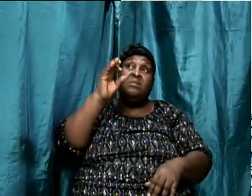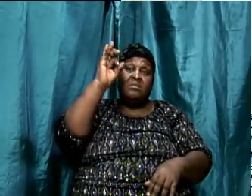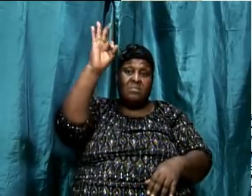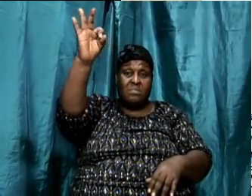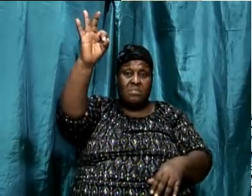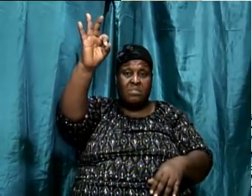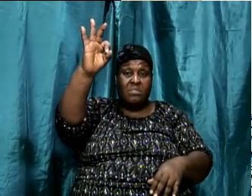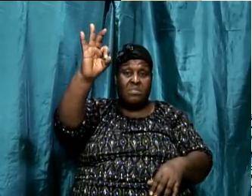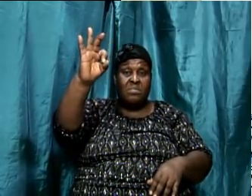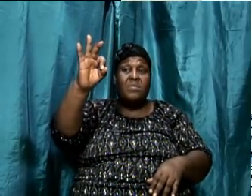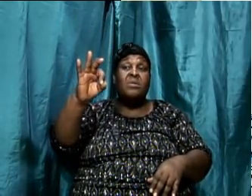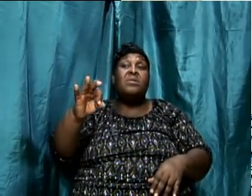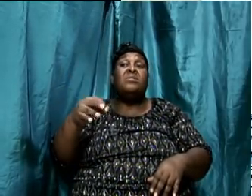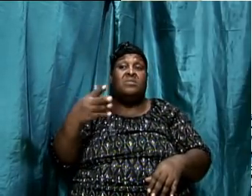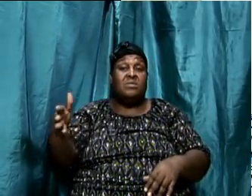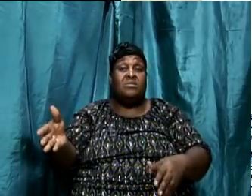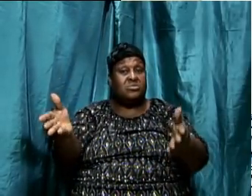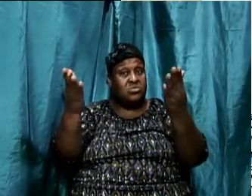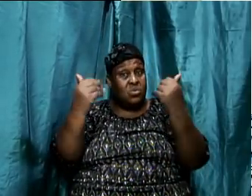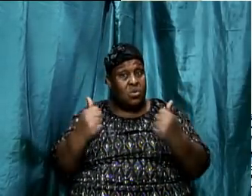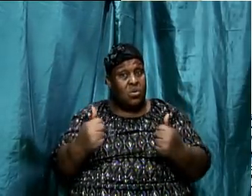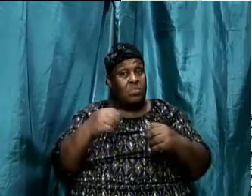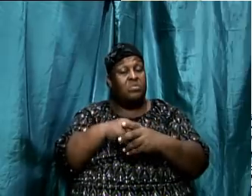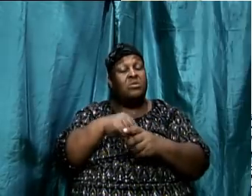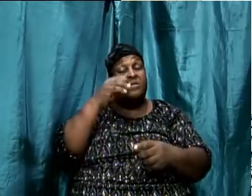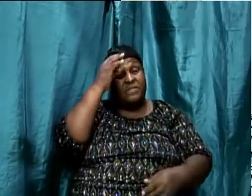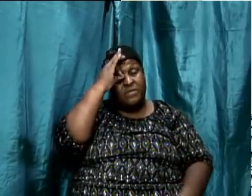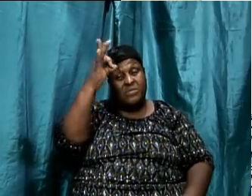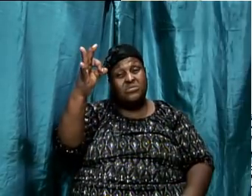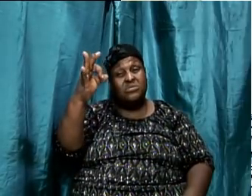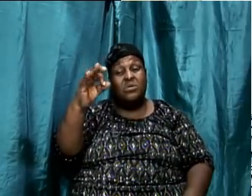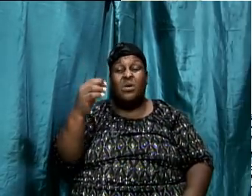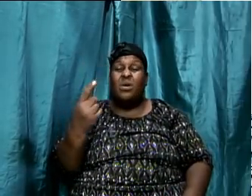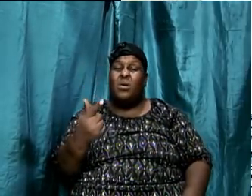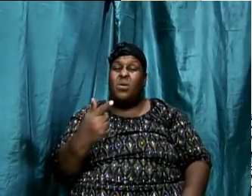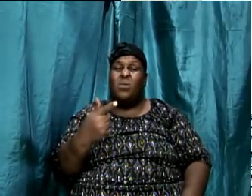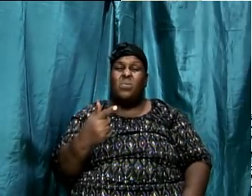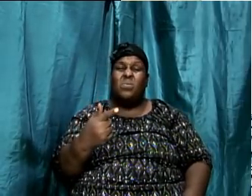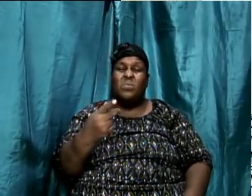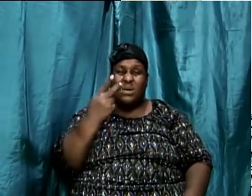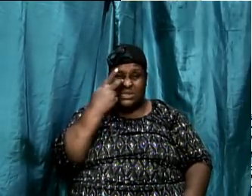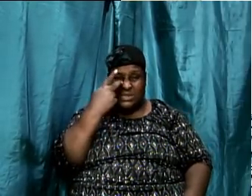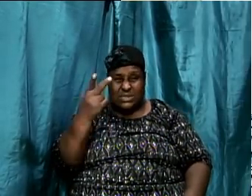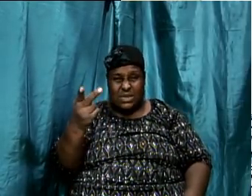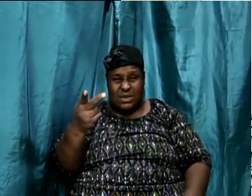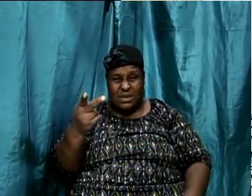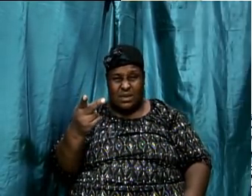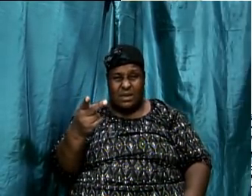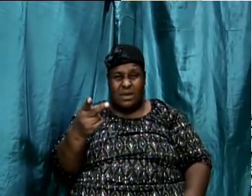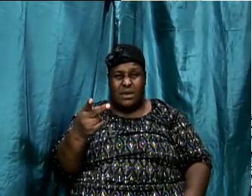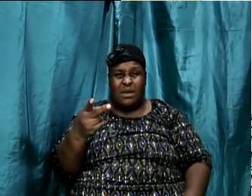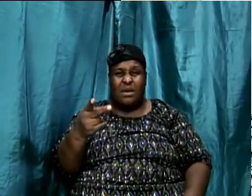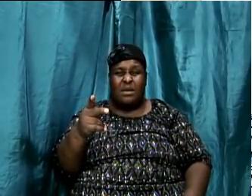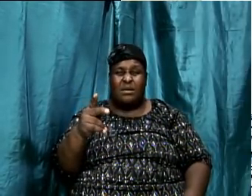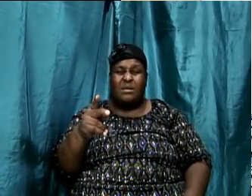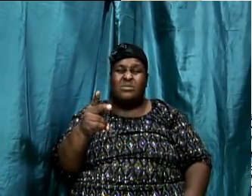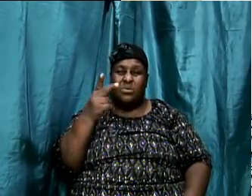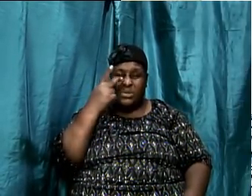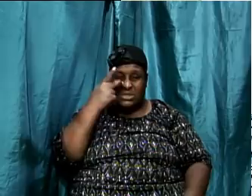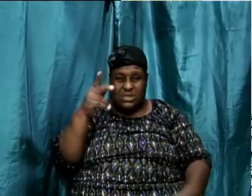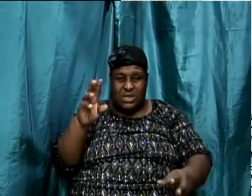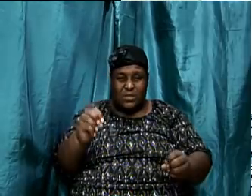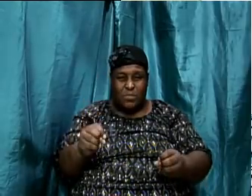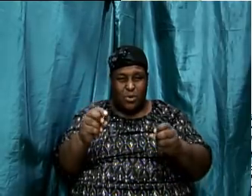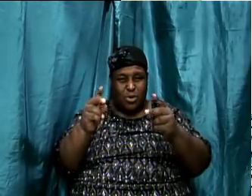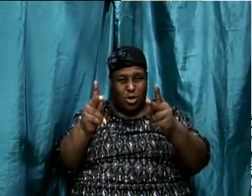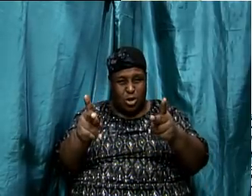things that were to come in the future. But guess what? We can only pick that up when we pick up what the purpose of the book is. Sometimes the